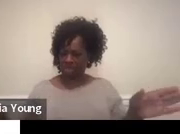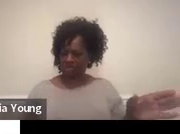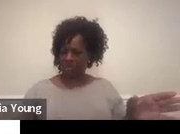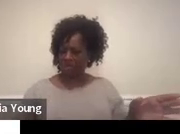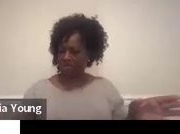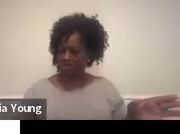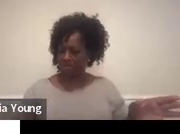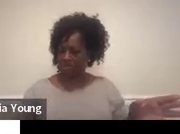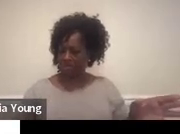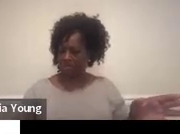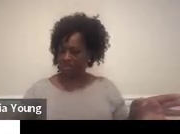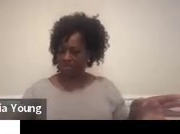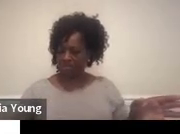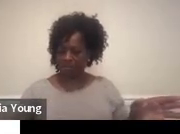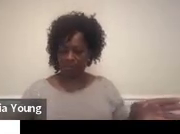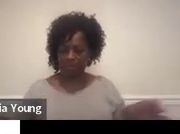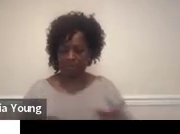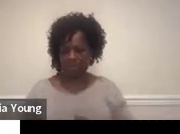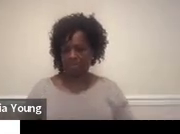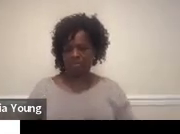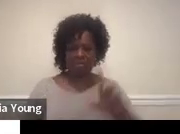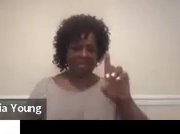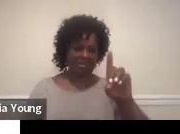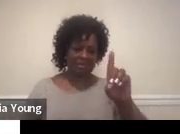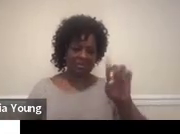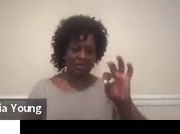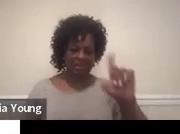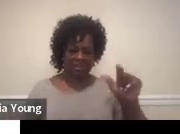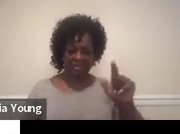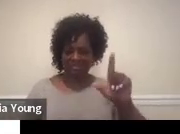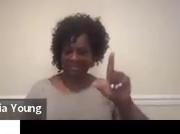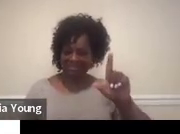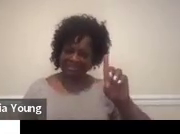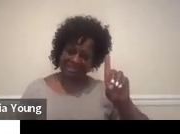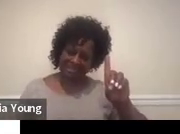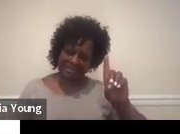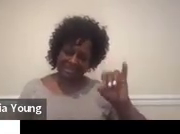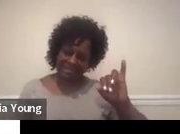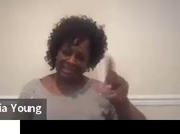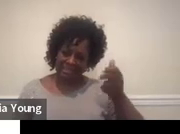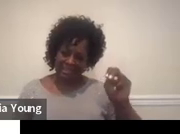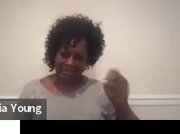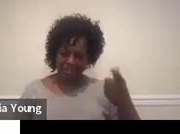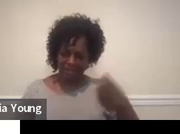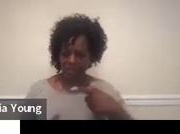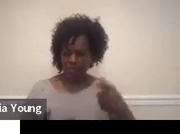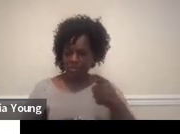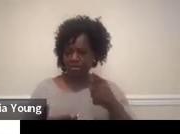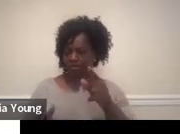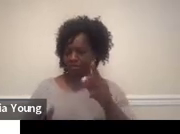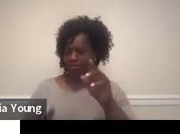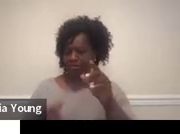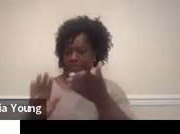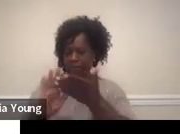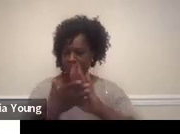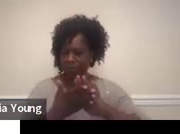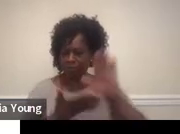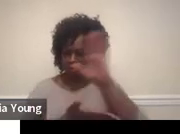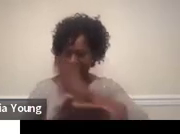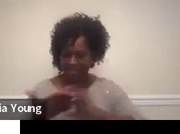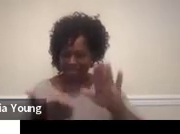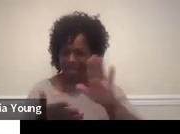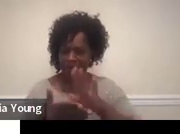example is that after graduation, Dylan will attend a community college and will study sports facility management. After